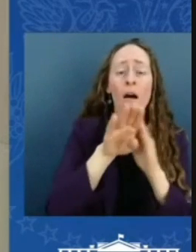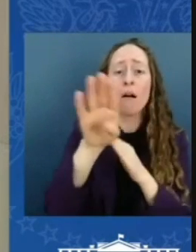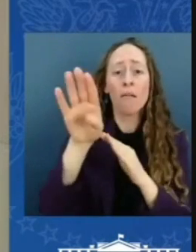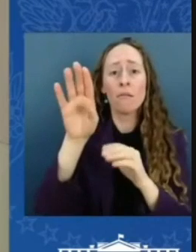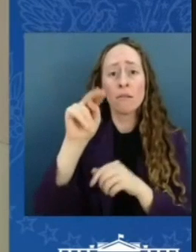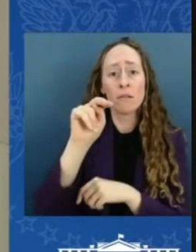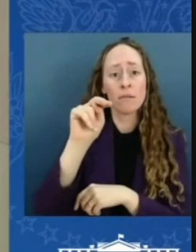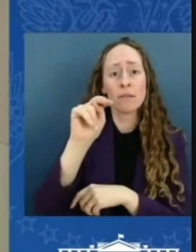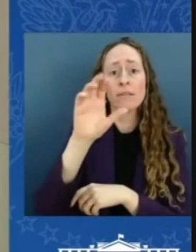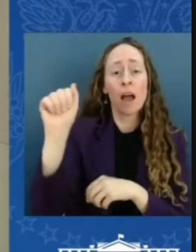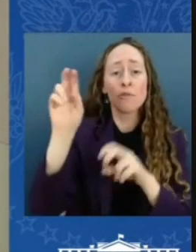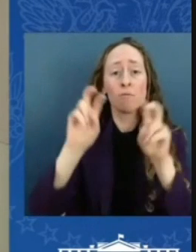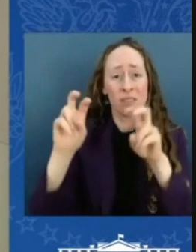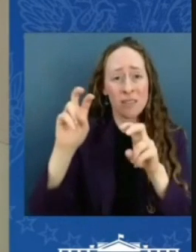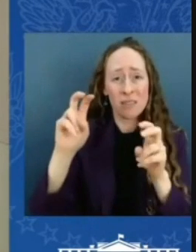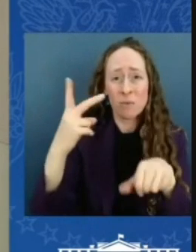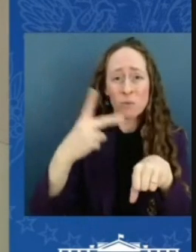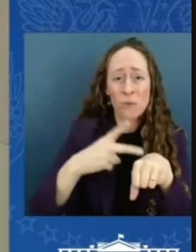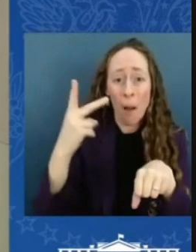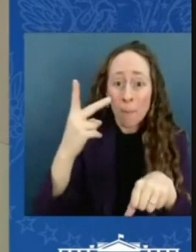Second in three years.